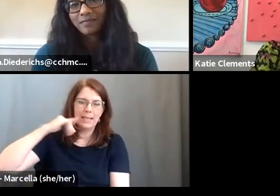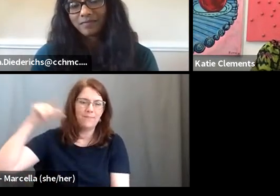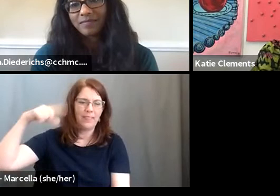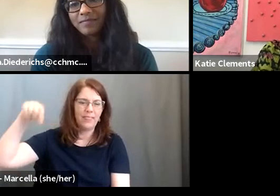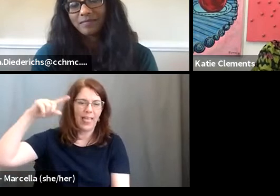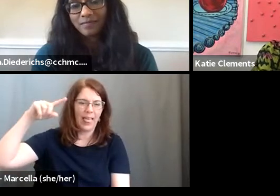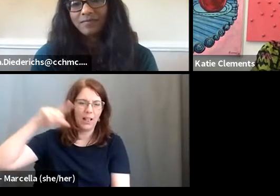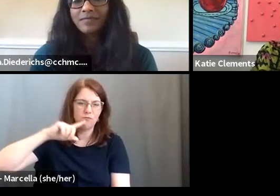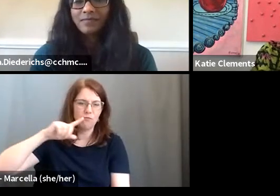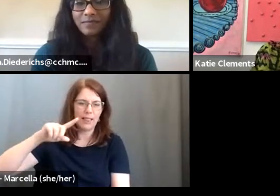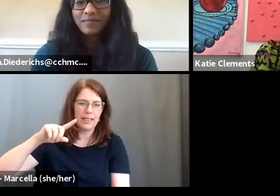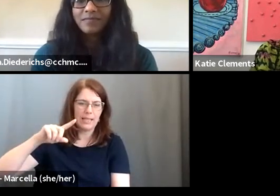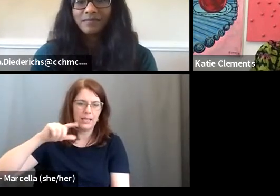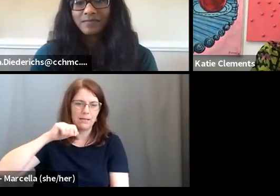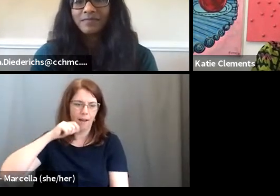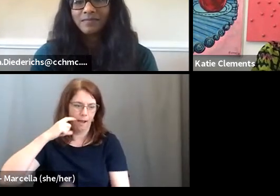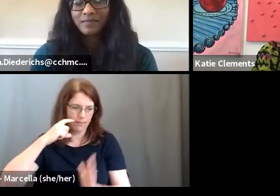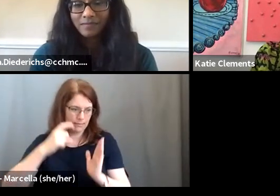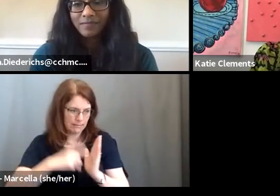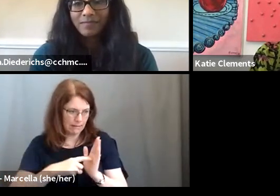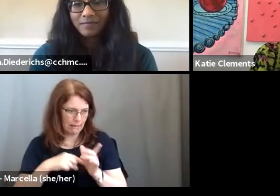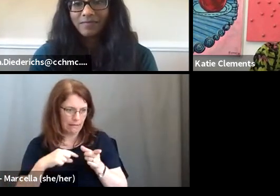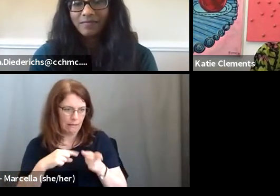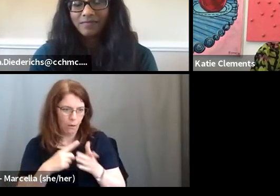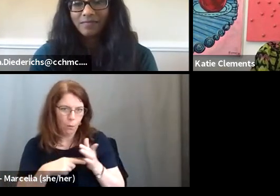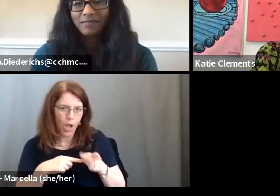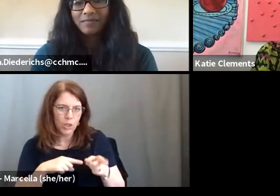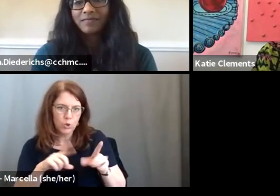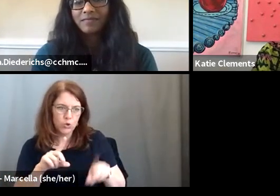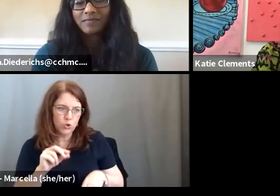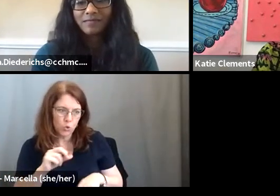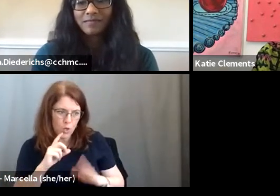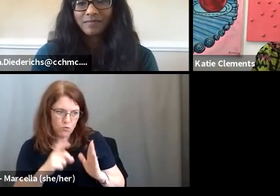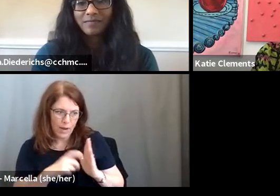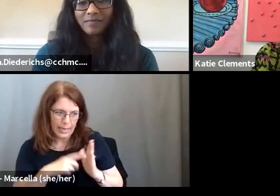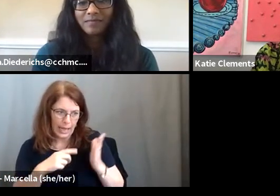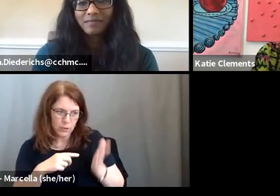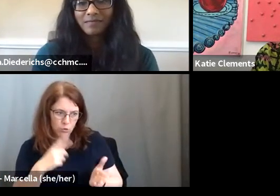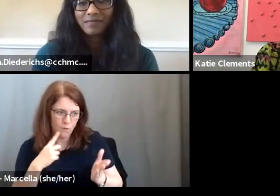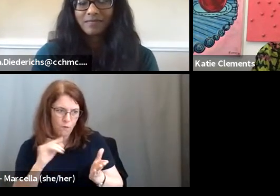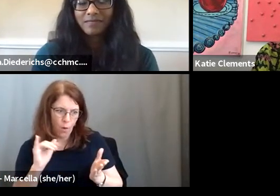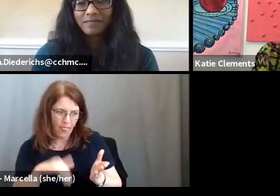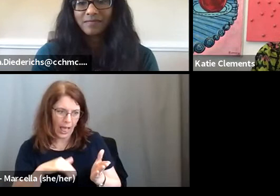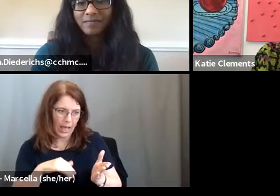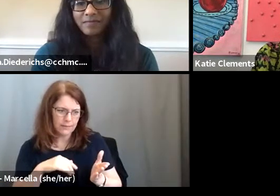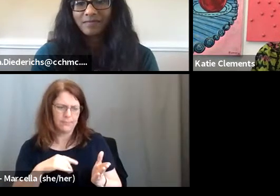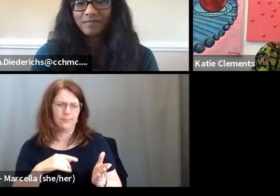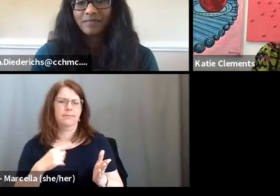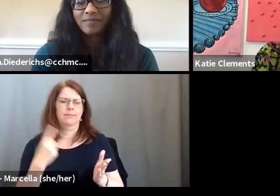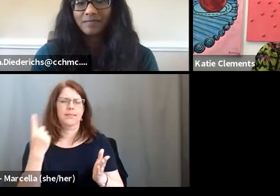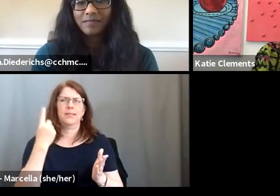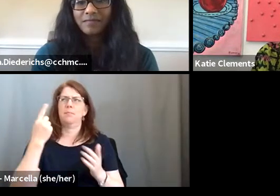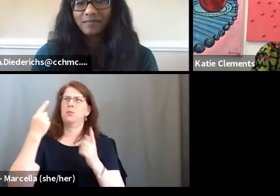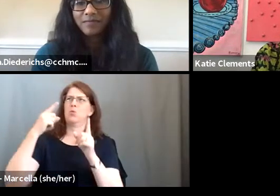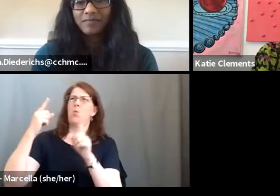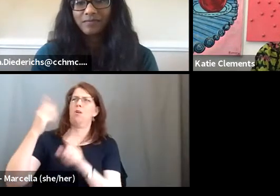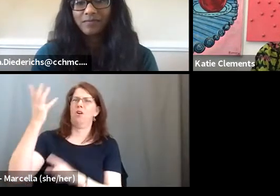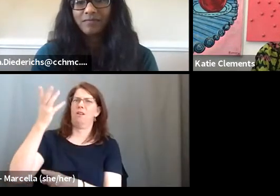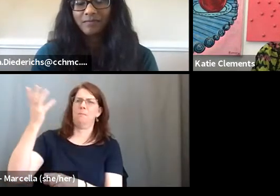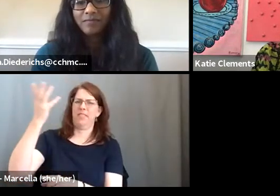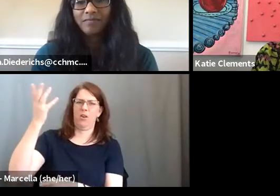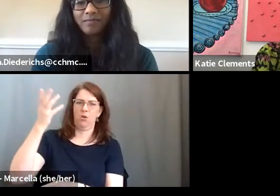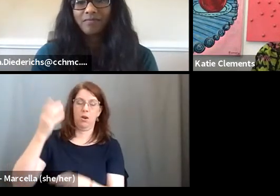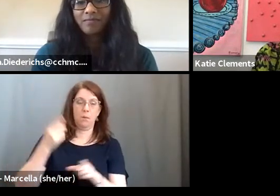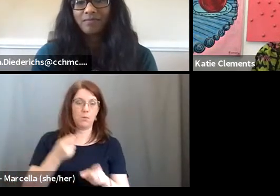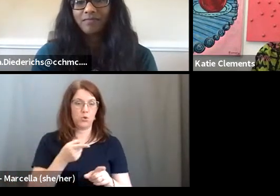uh, not seeing what you're doing, um, and recognizing you for it, there's something else going on there, but you do, you are